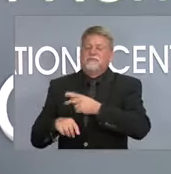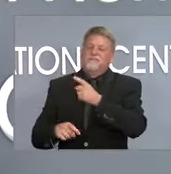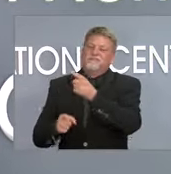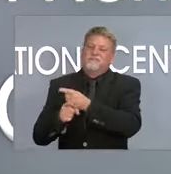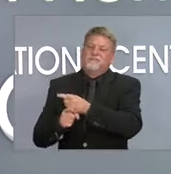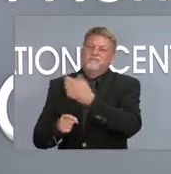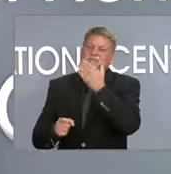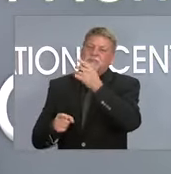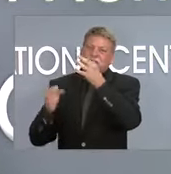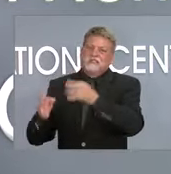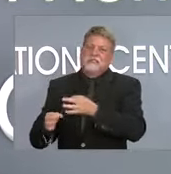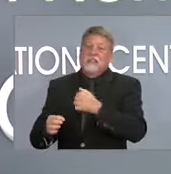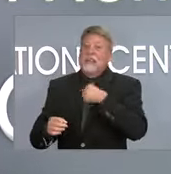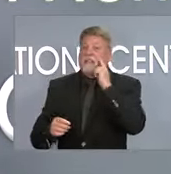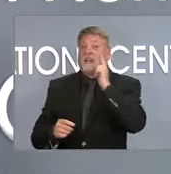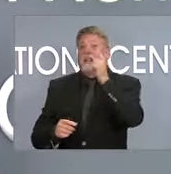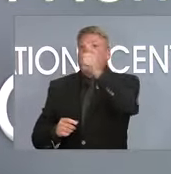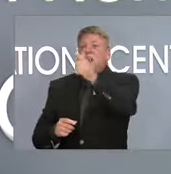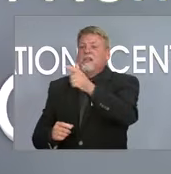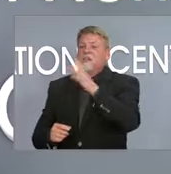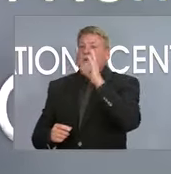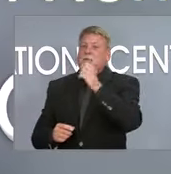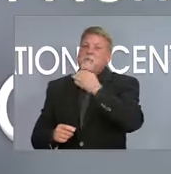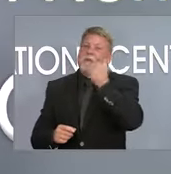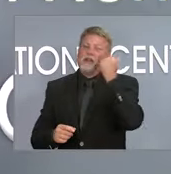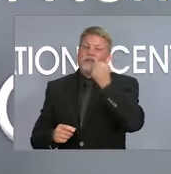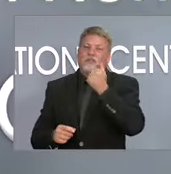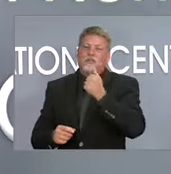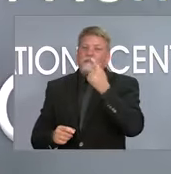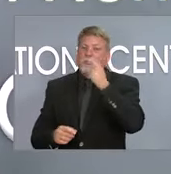up in better treatment for and safer patients.